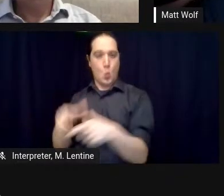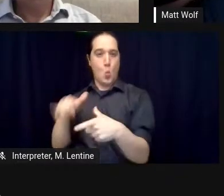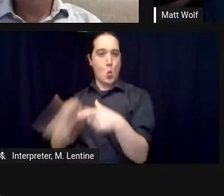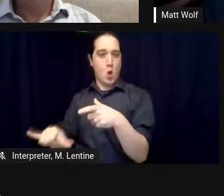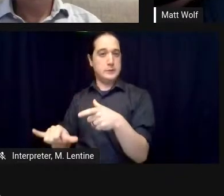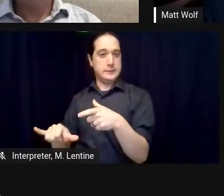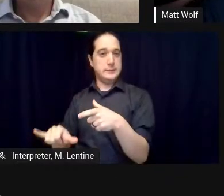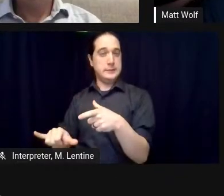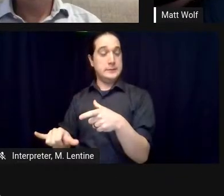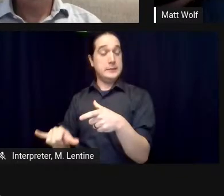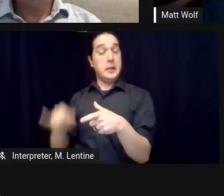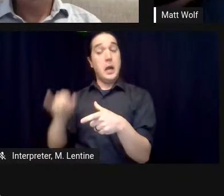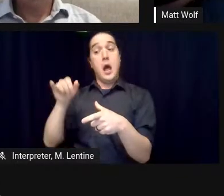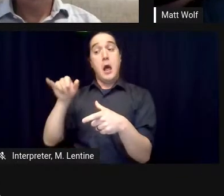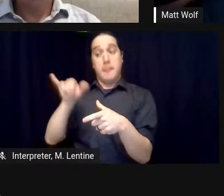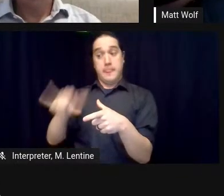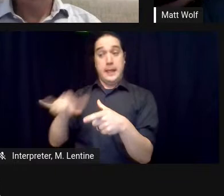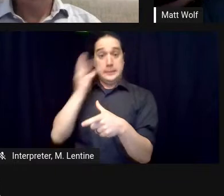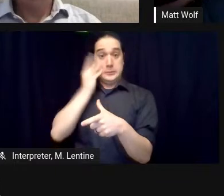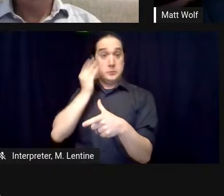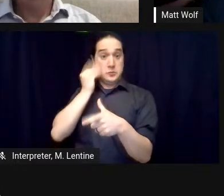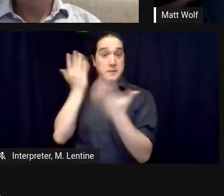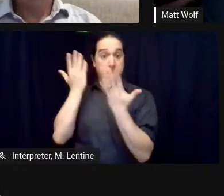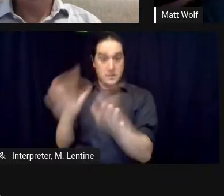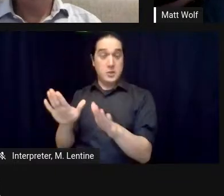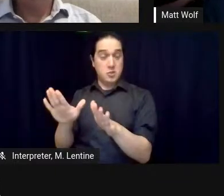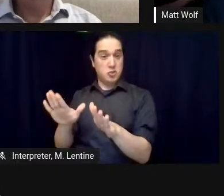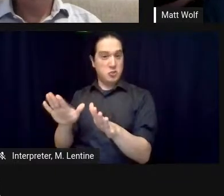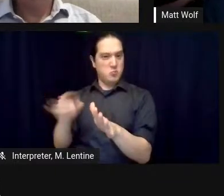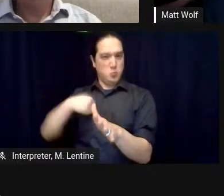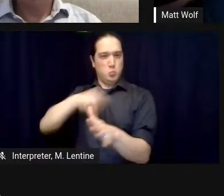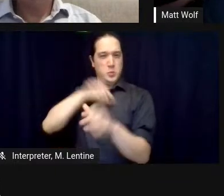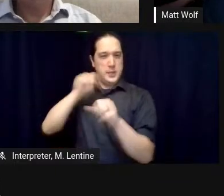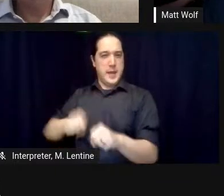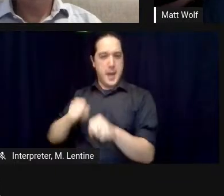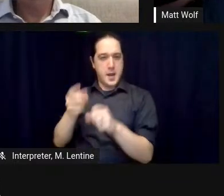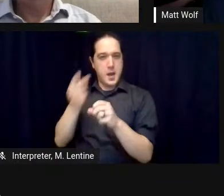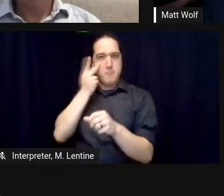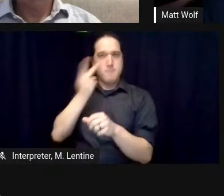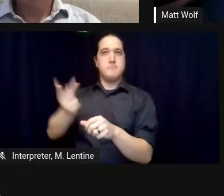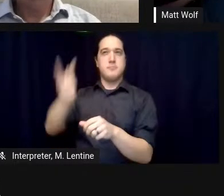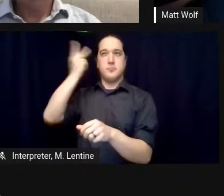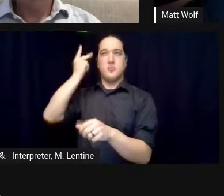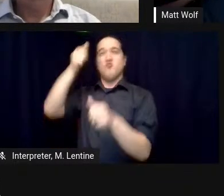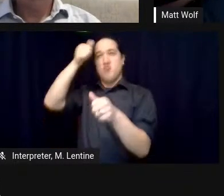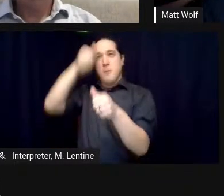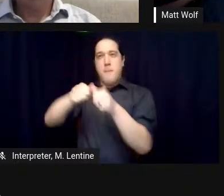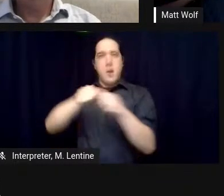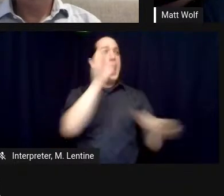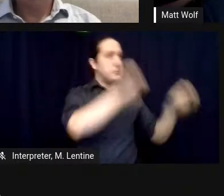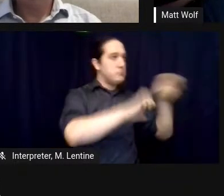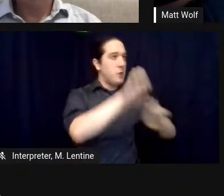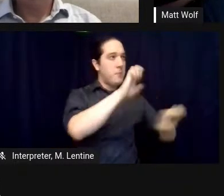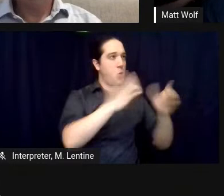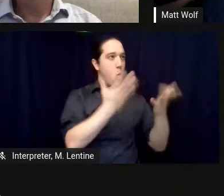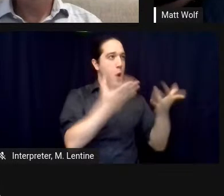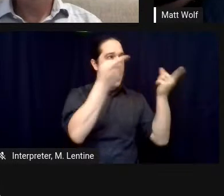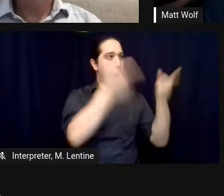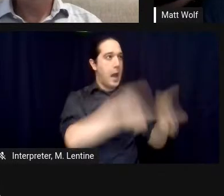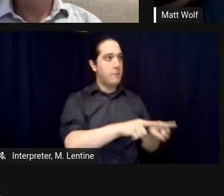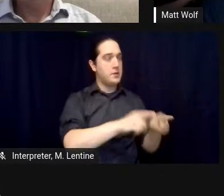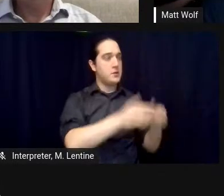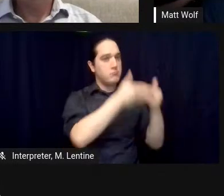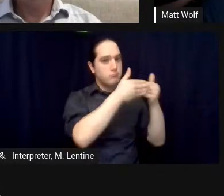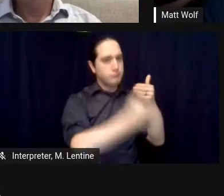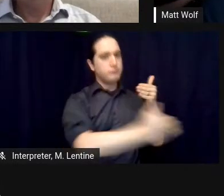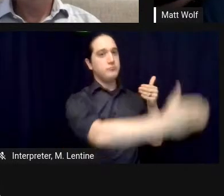we may feel a renewed sense of accountability to each other and also appreciate the um positive environmental effects that have come